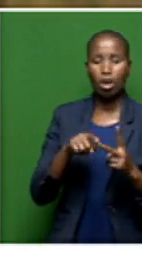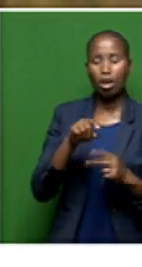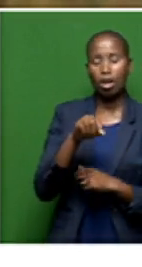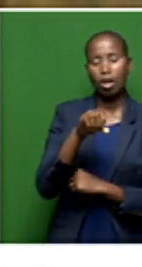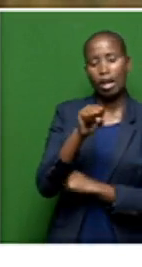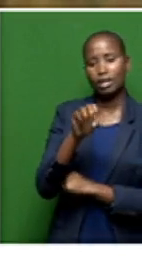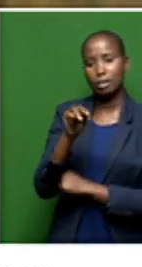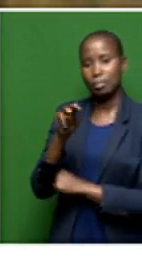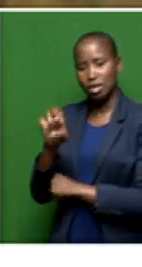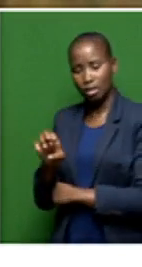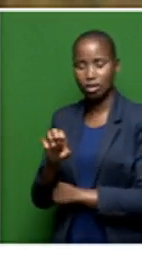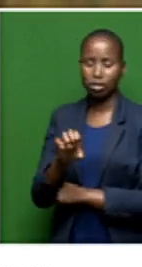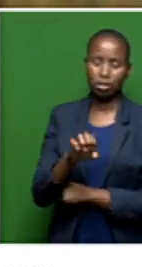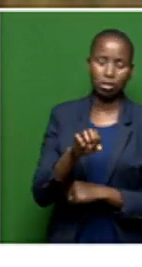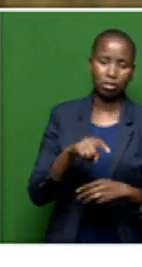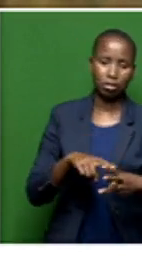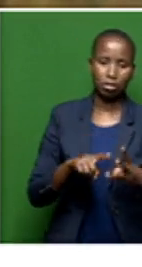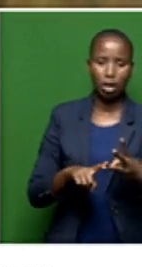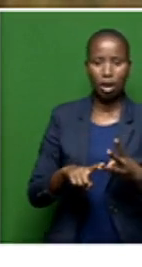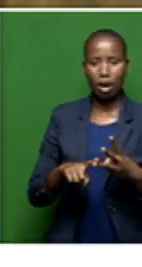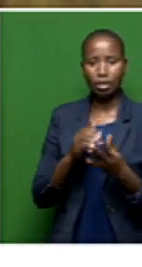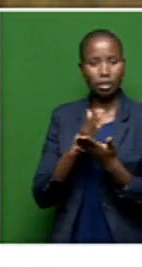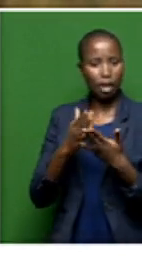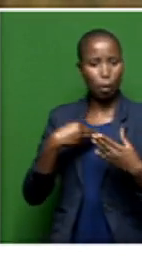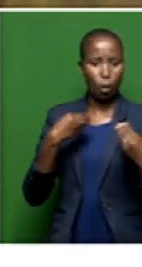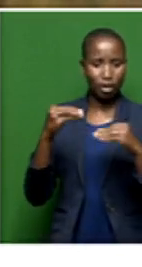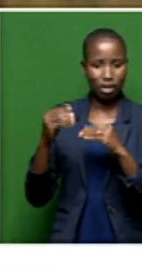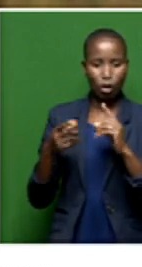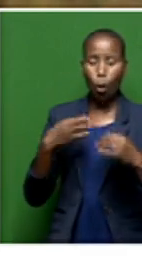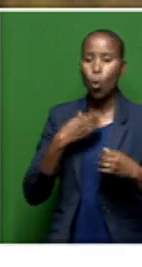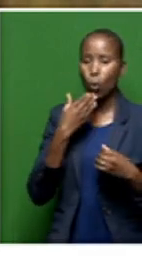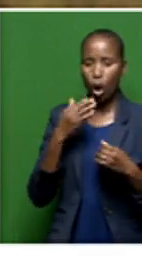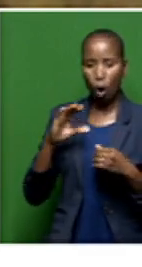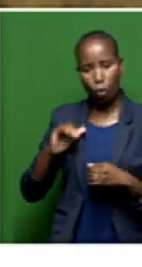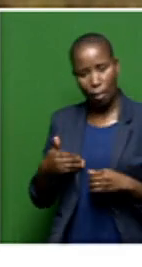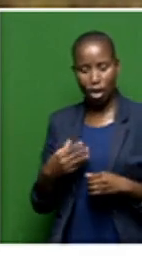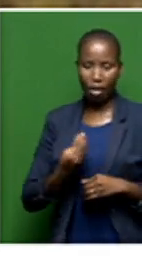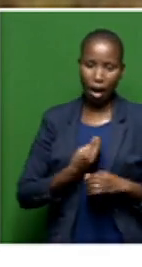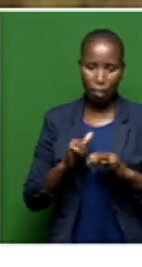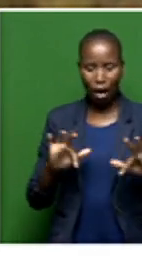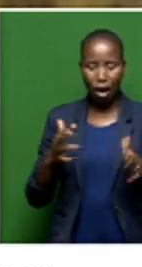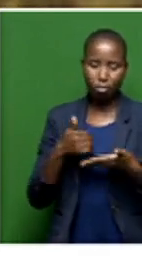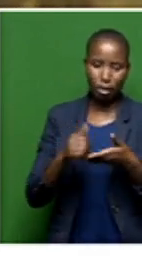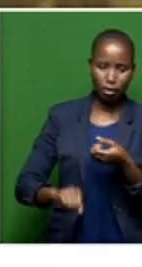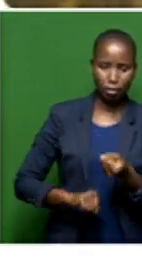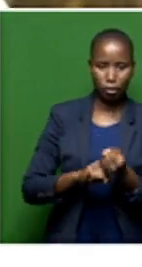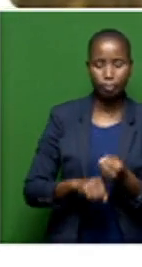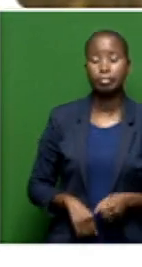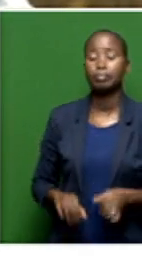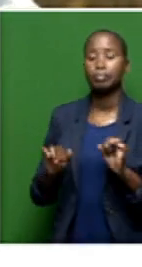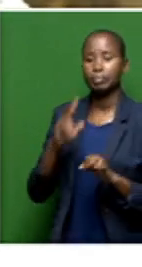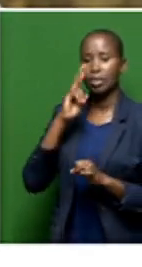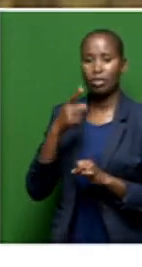that are governed or run by women and young people in the province. Yeah, we saw the portfolio of cooperative